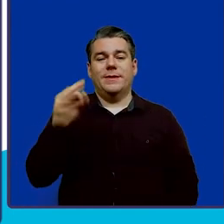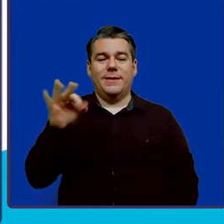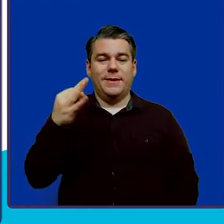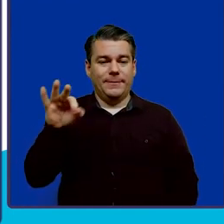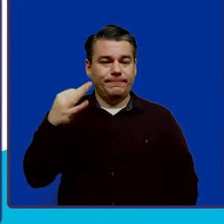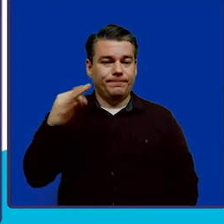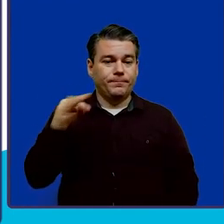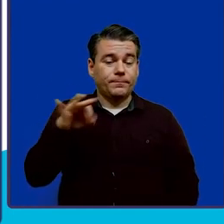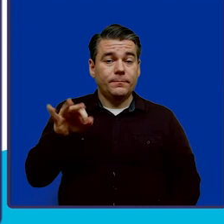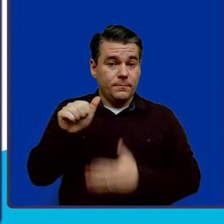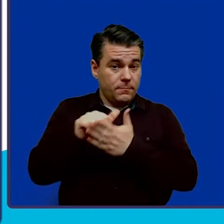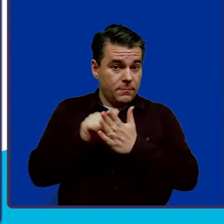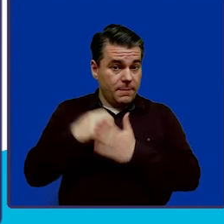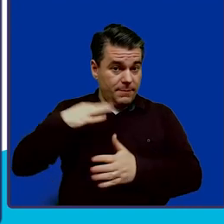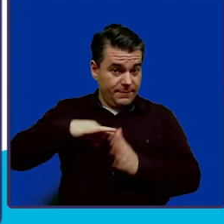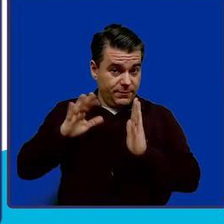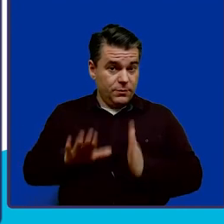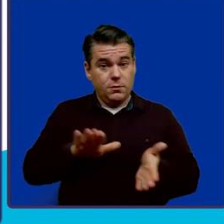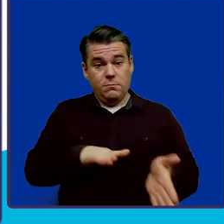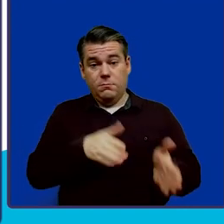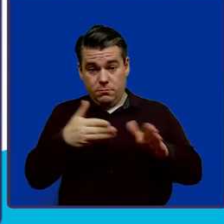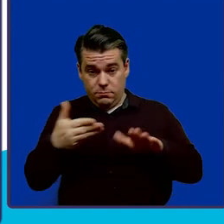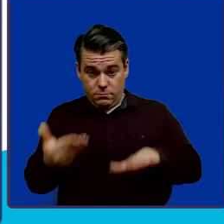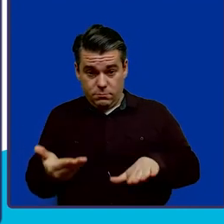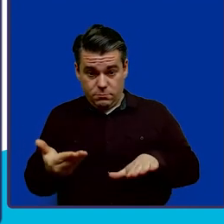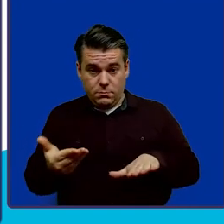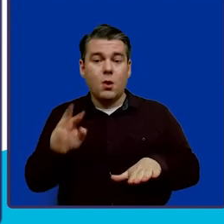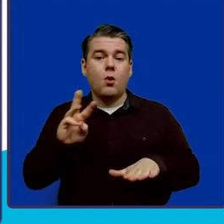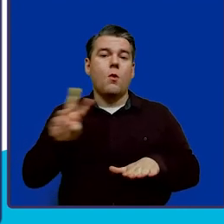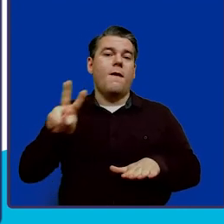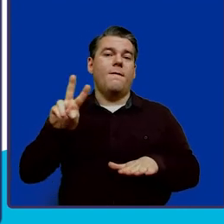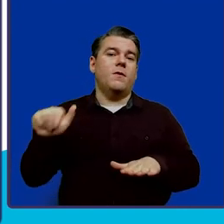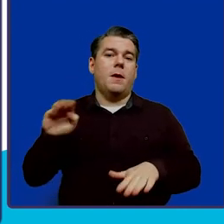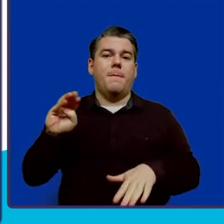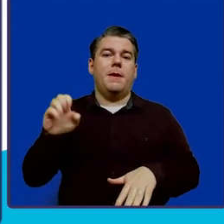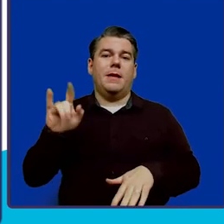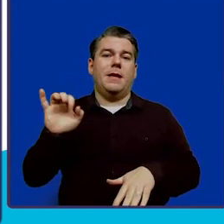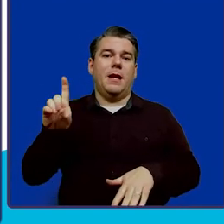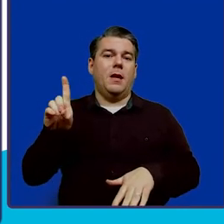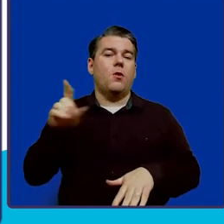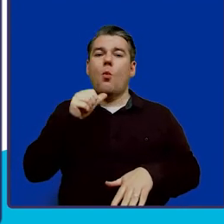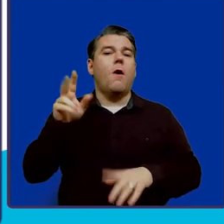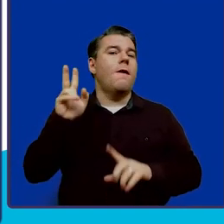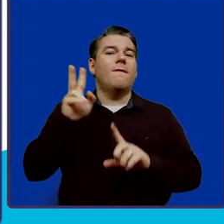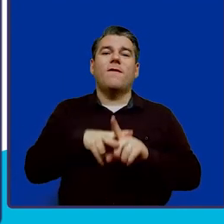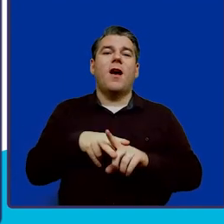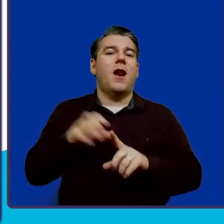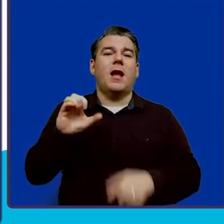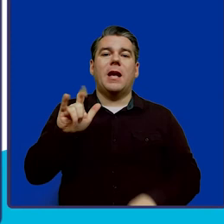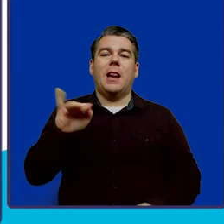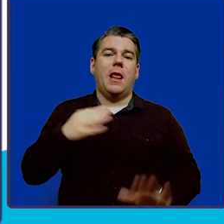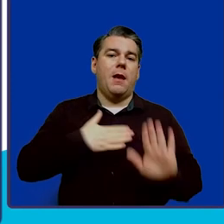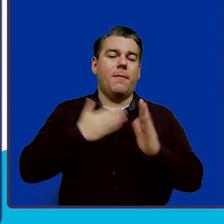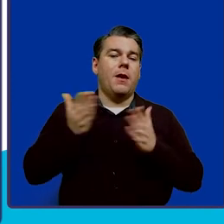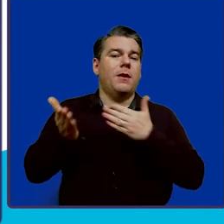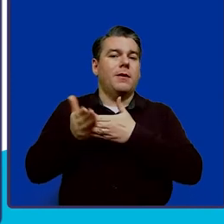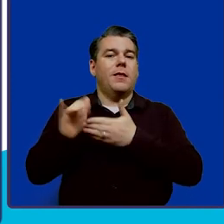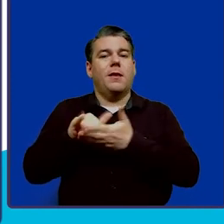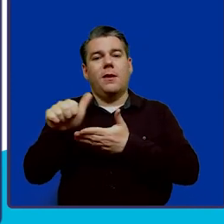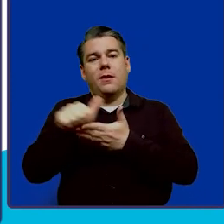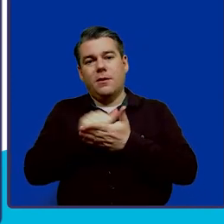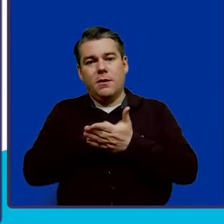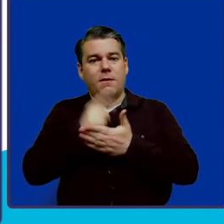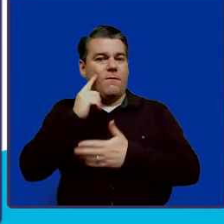when the account beneficiary passes, West Virginia Medicaid will not file a claim against the WB ABLE account